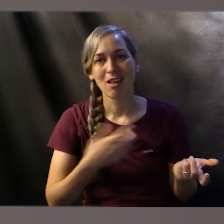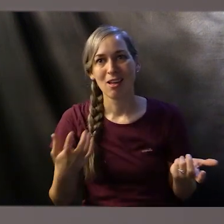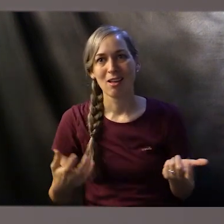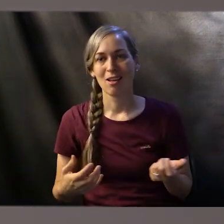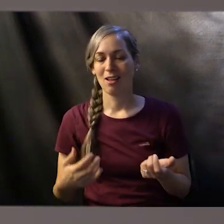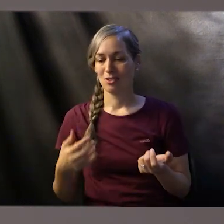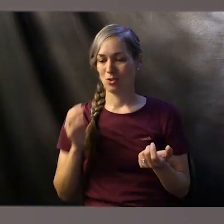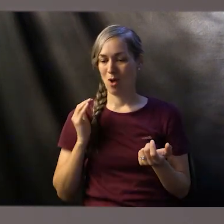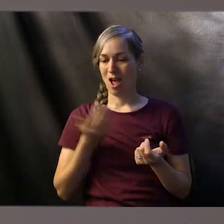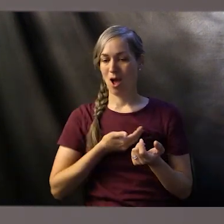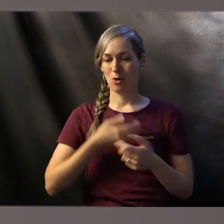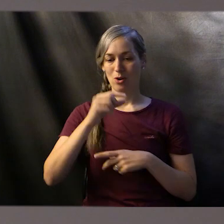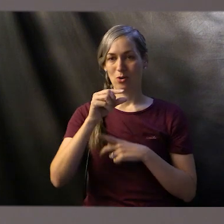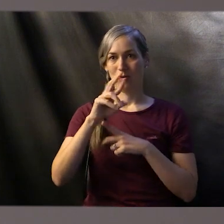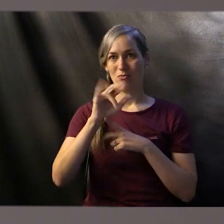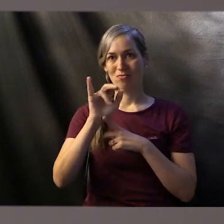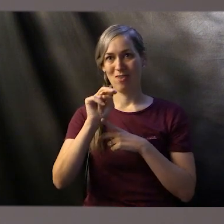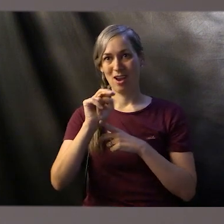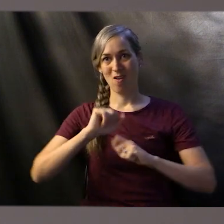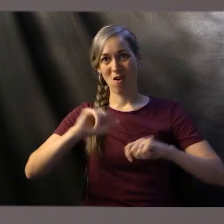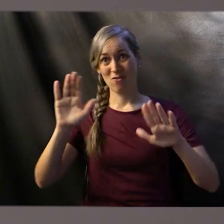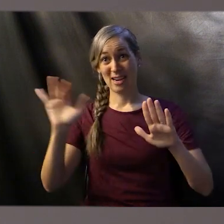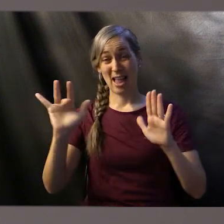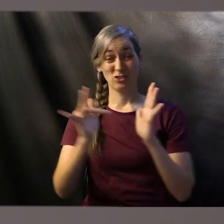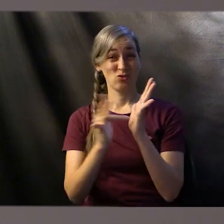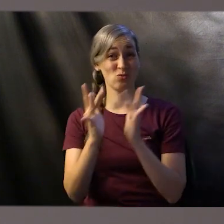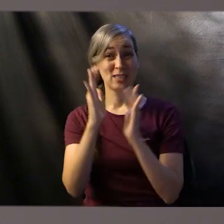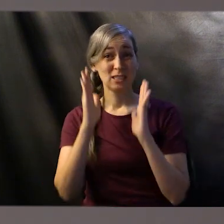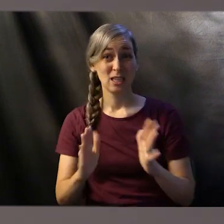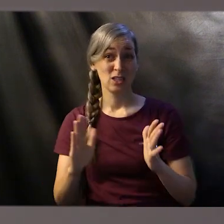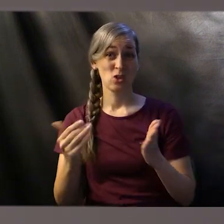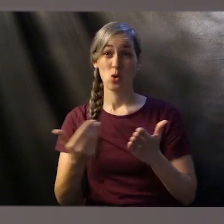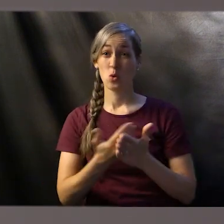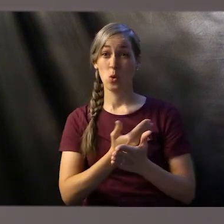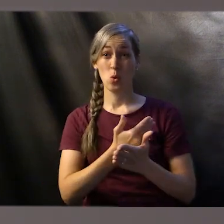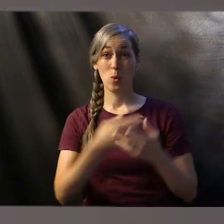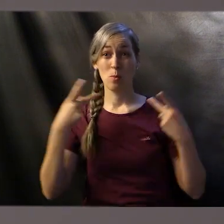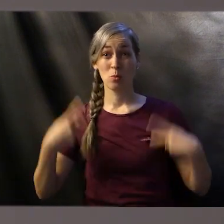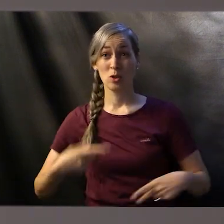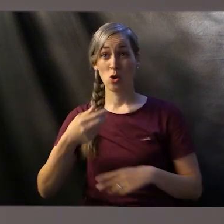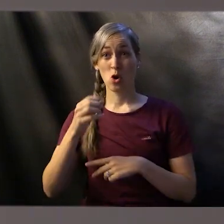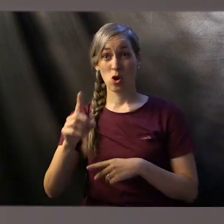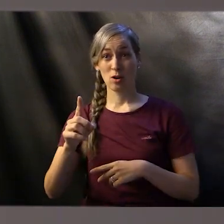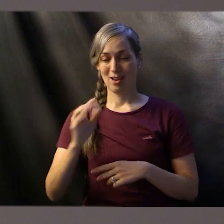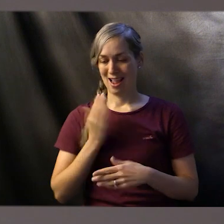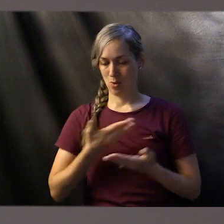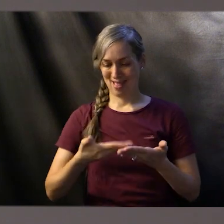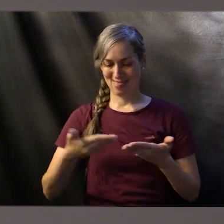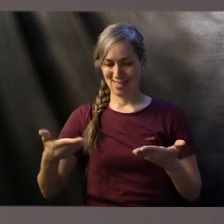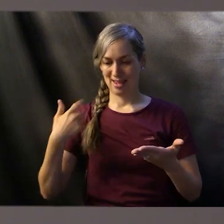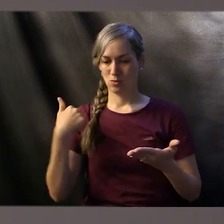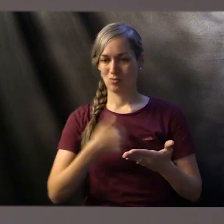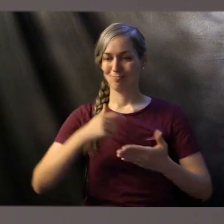Christians, as the new priesthood, would be giving what we own to the service of others and to